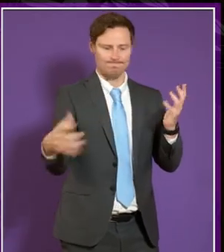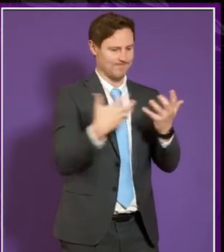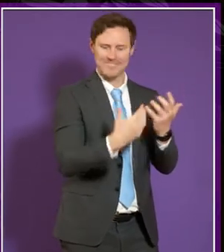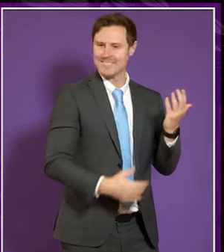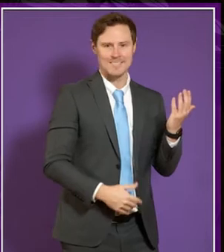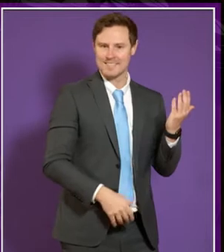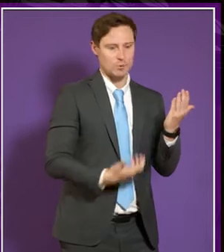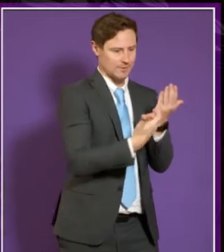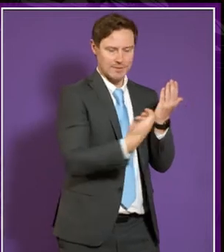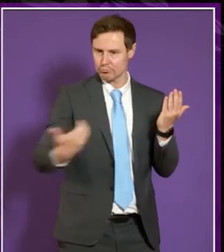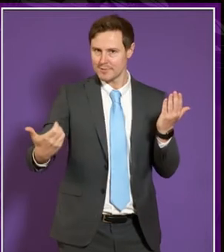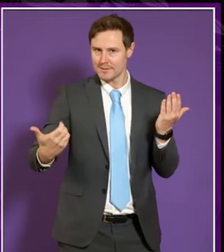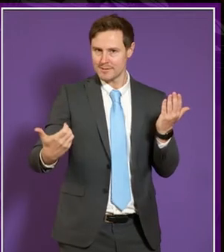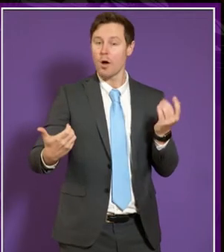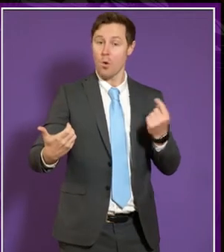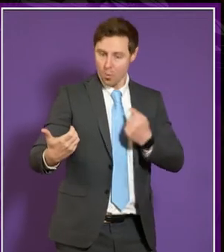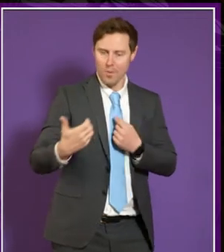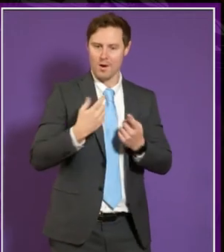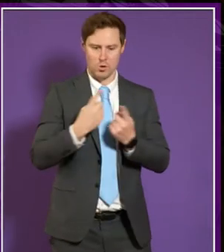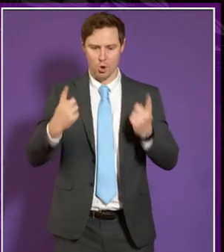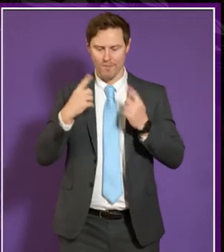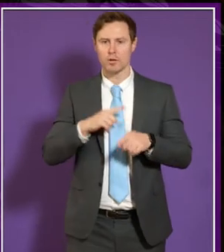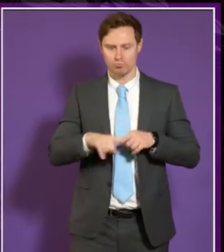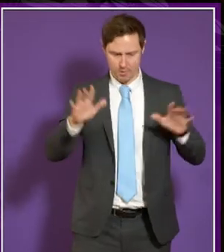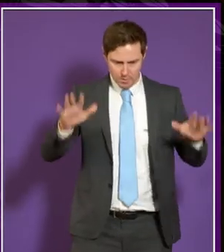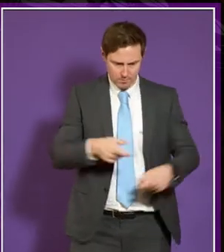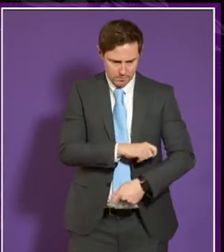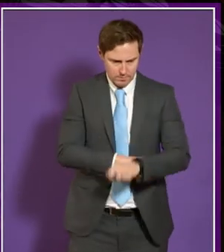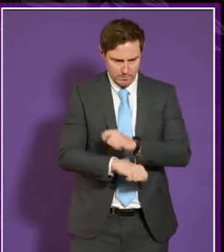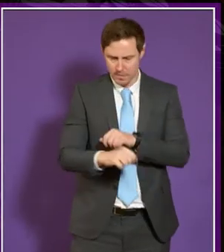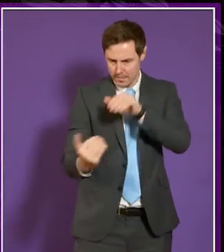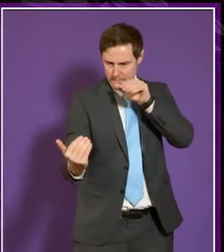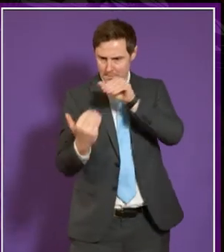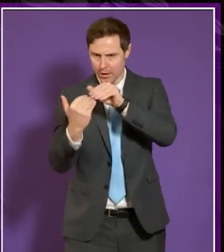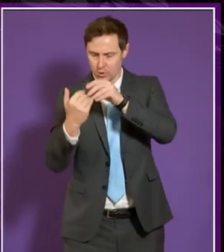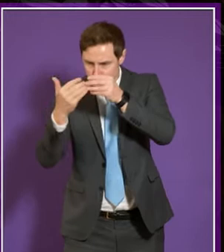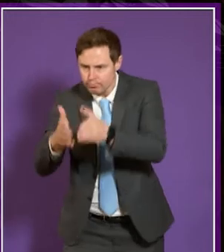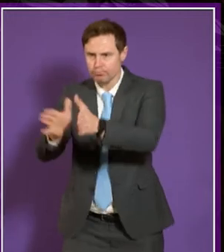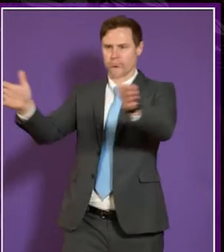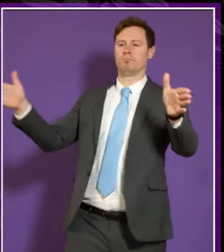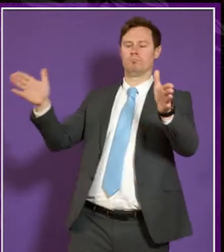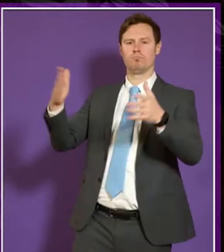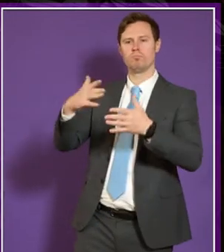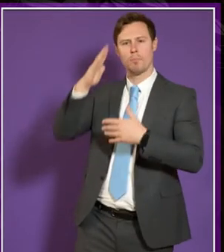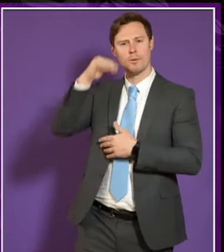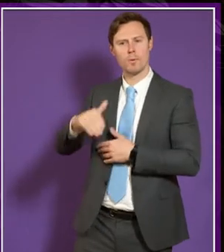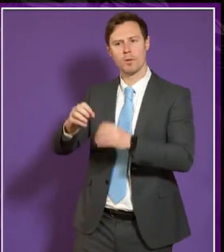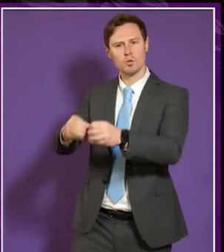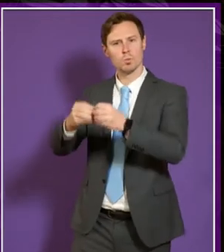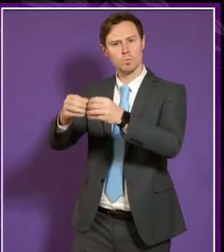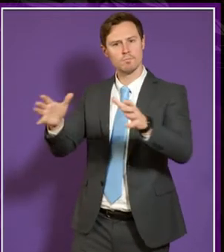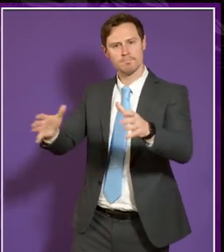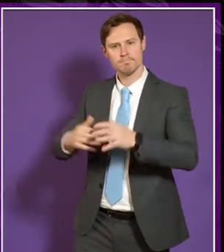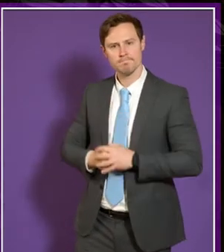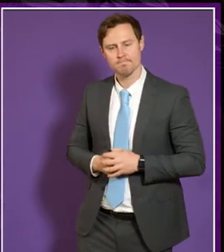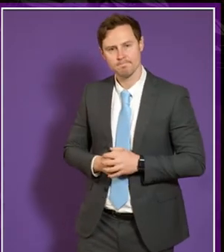as an institution to try to better address the needs of the wider student population. Thank you,